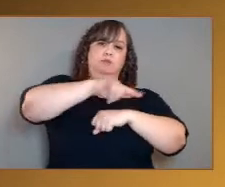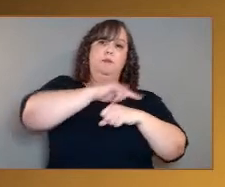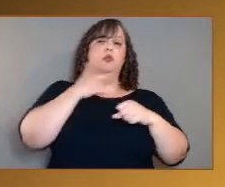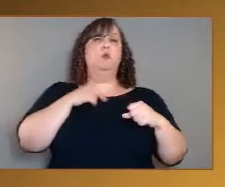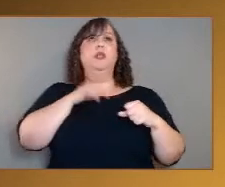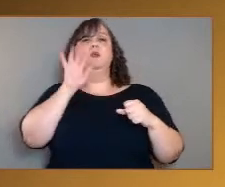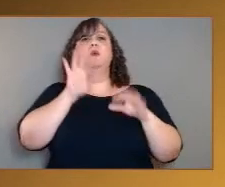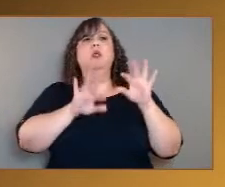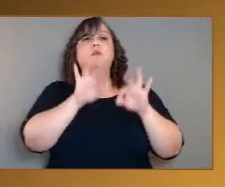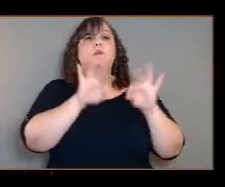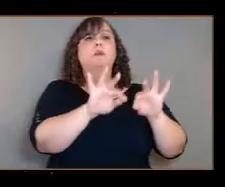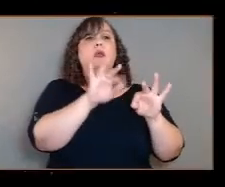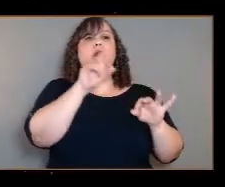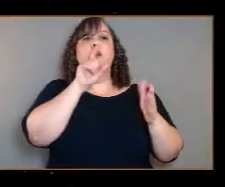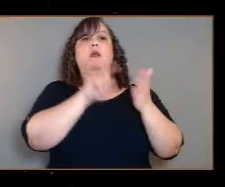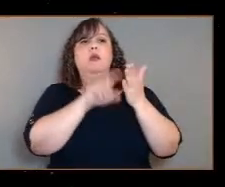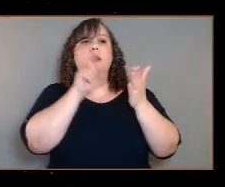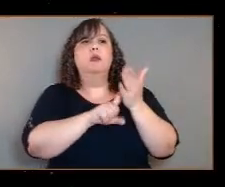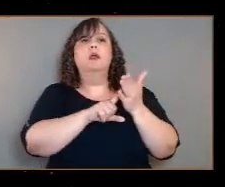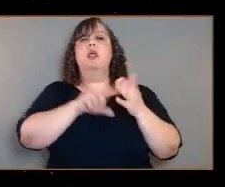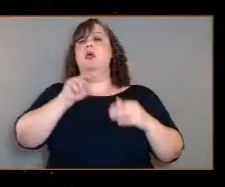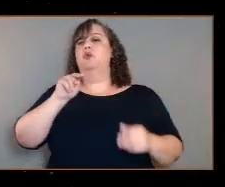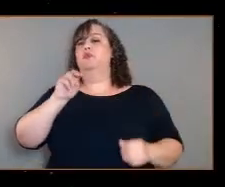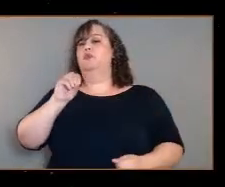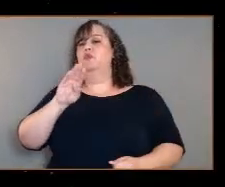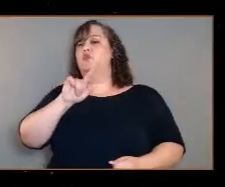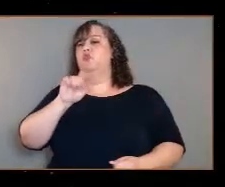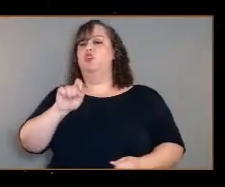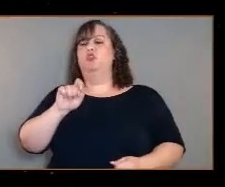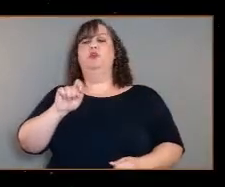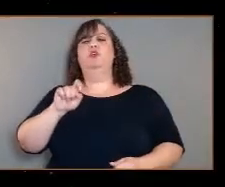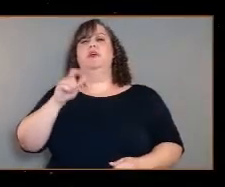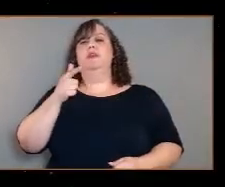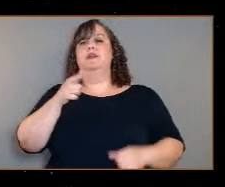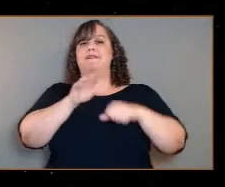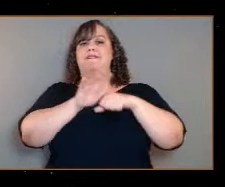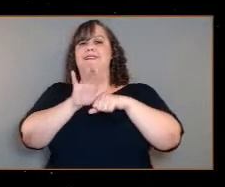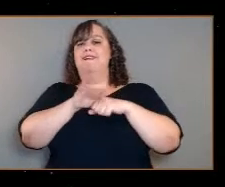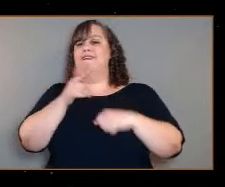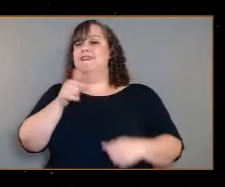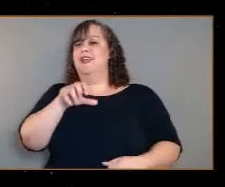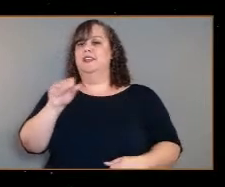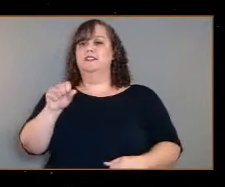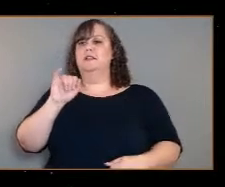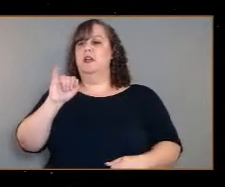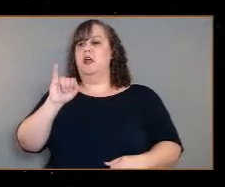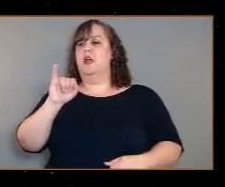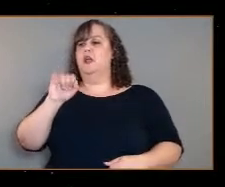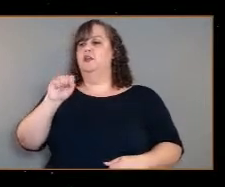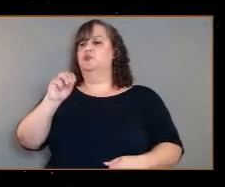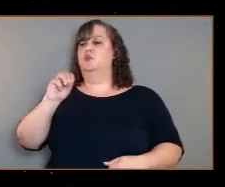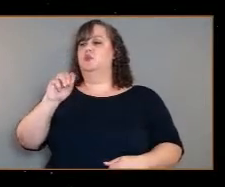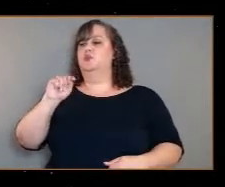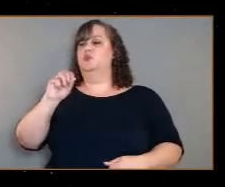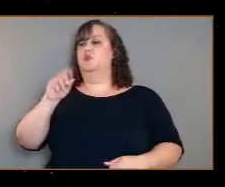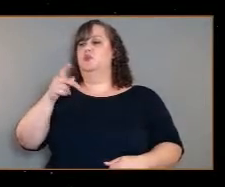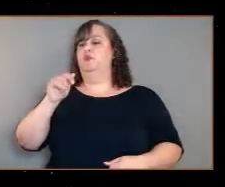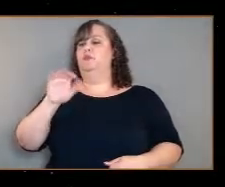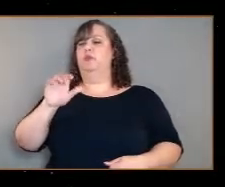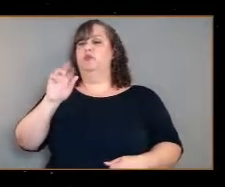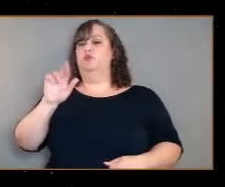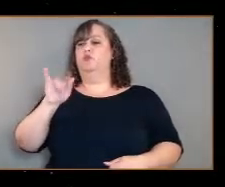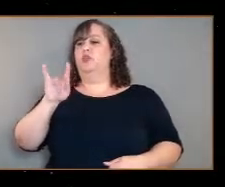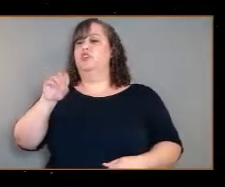and look at their isotopic ratios. That's a big word. Sounds like it's out of jeopardy. But it's not. It's something that allow us to piece together the past